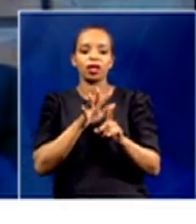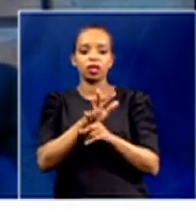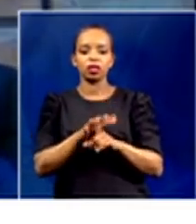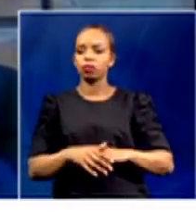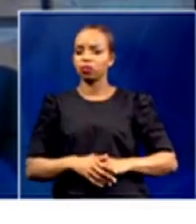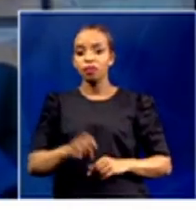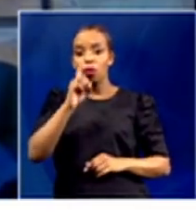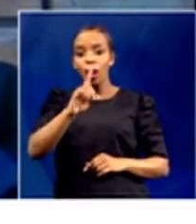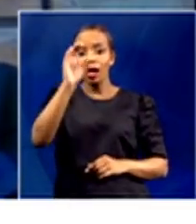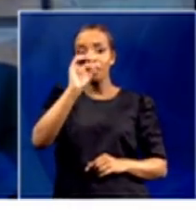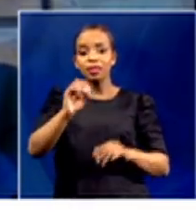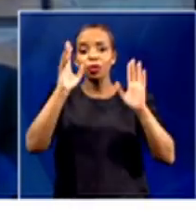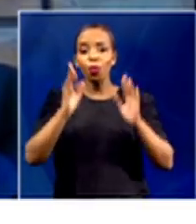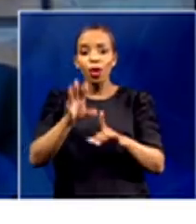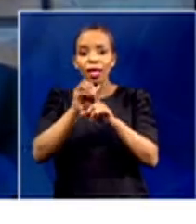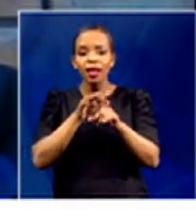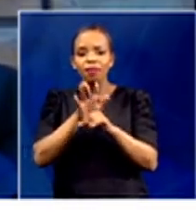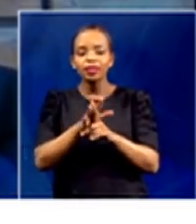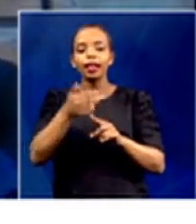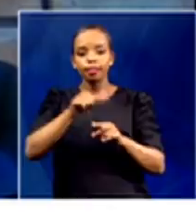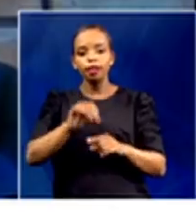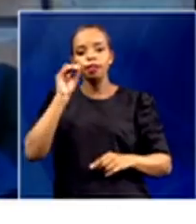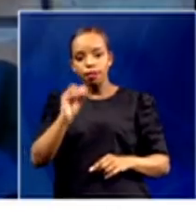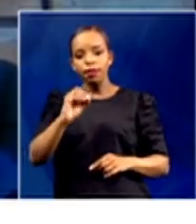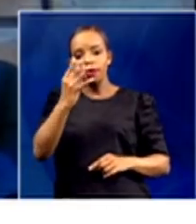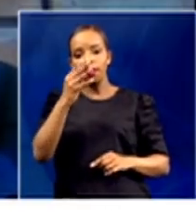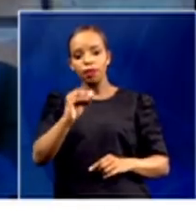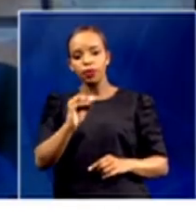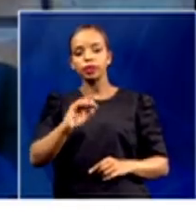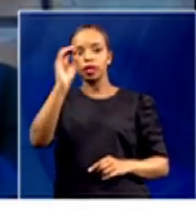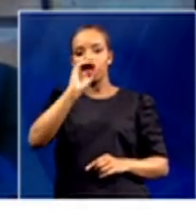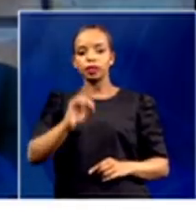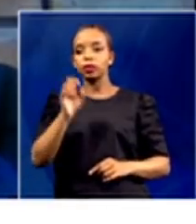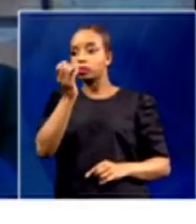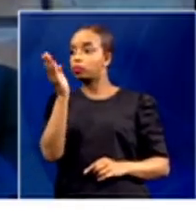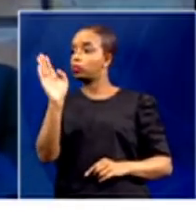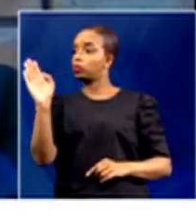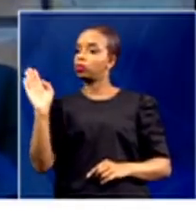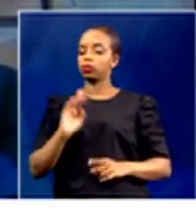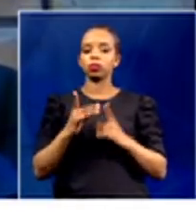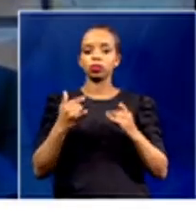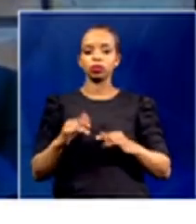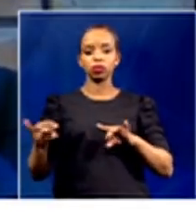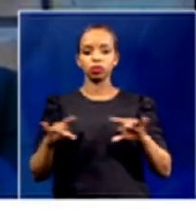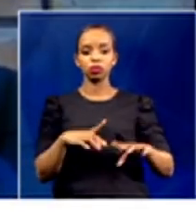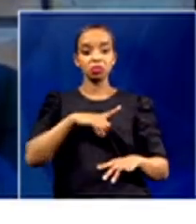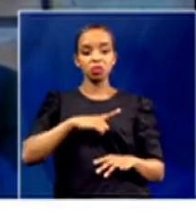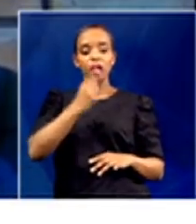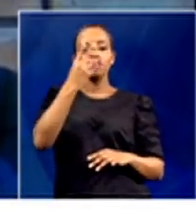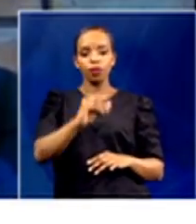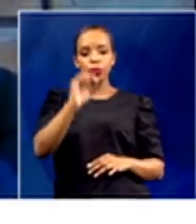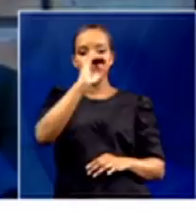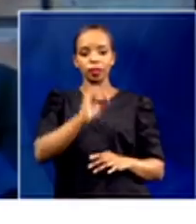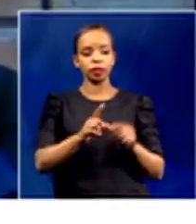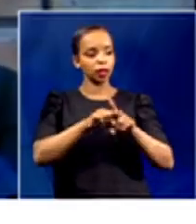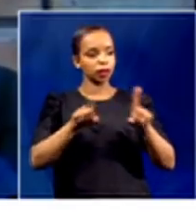infected, believe me, there are 40% others that are panicking because the 1% was infected. We are not looking at the psychological